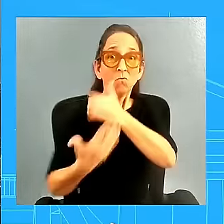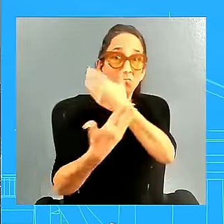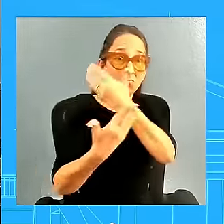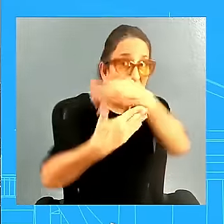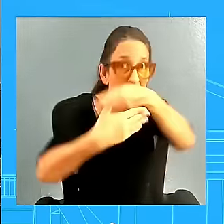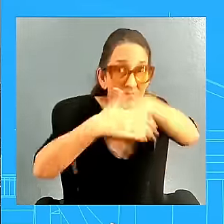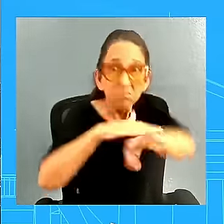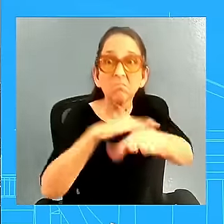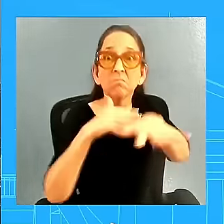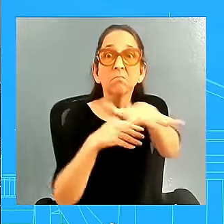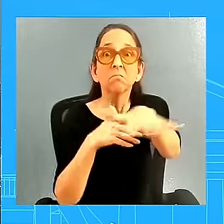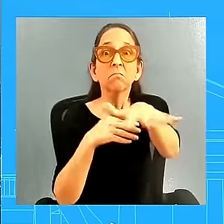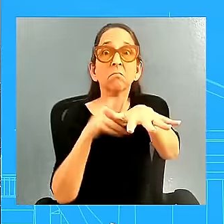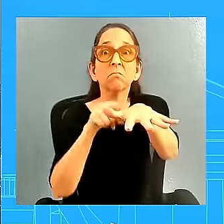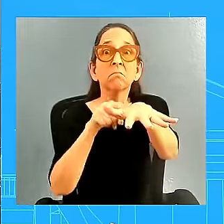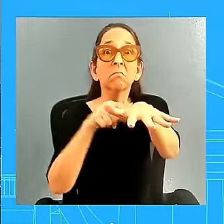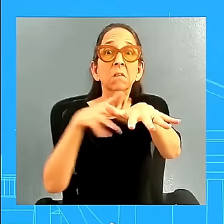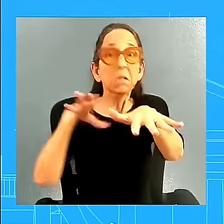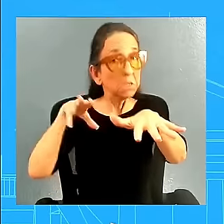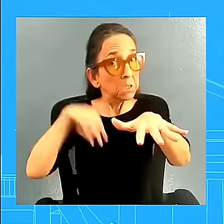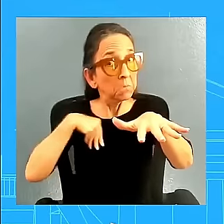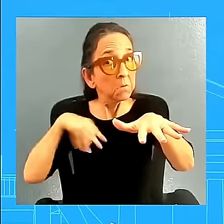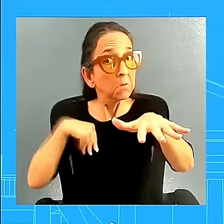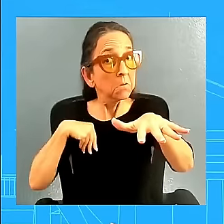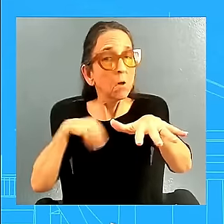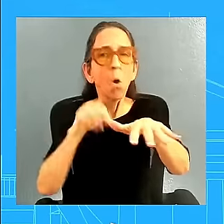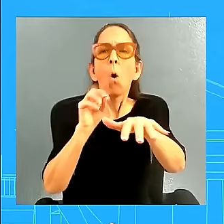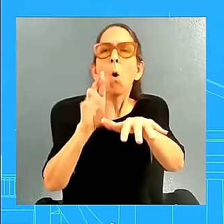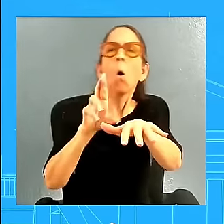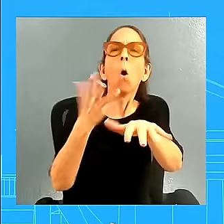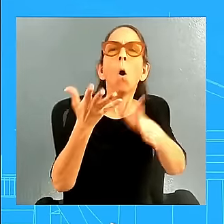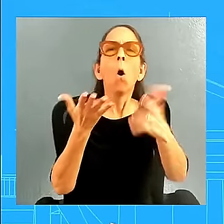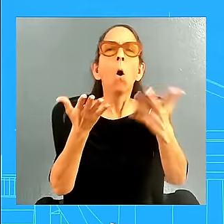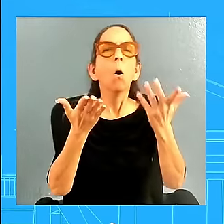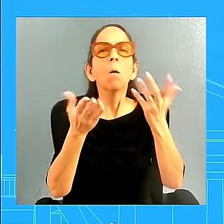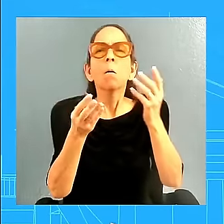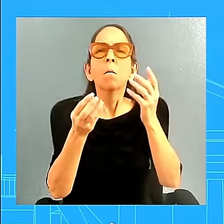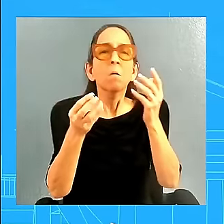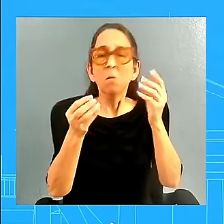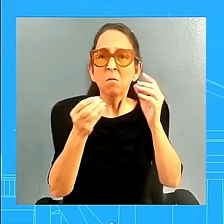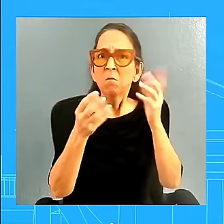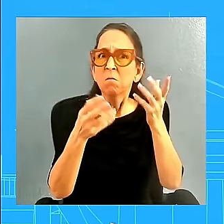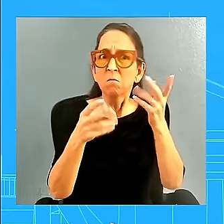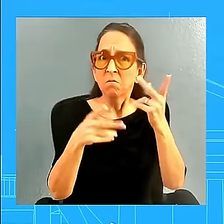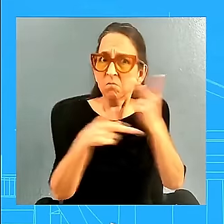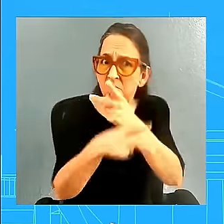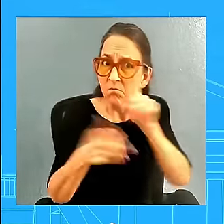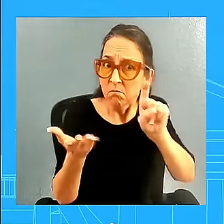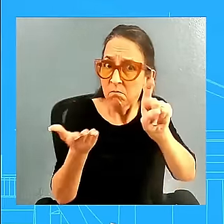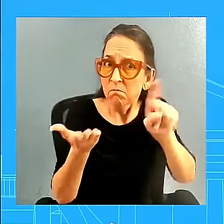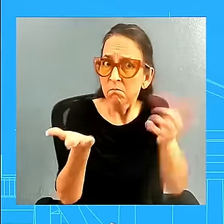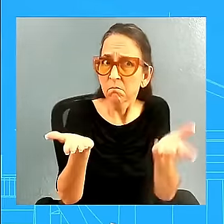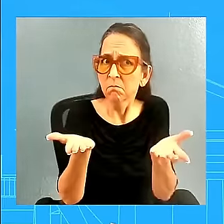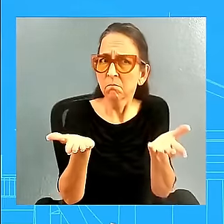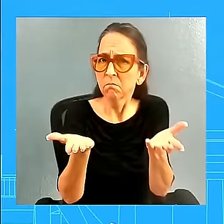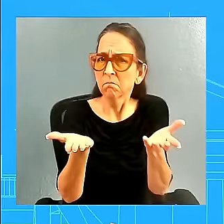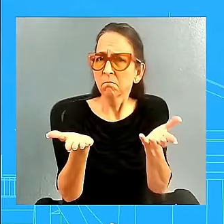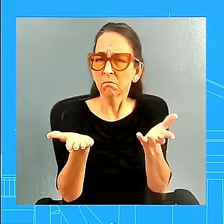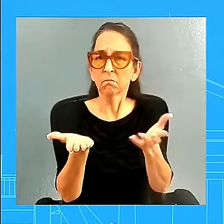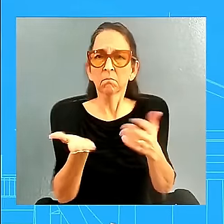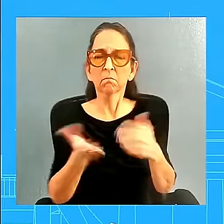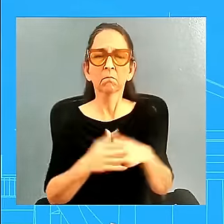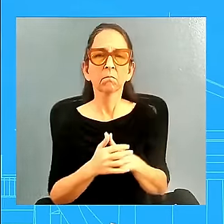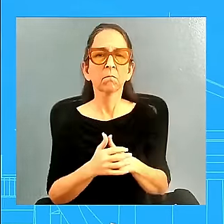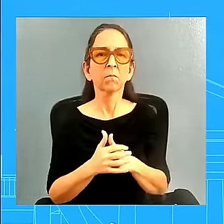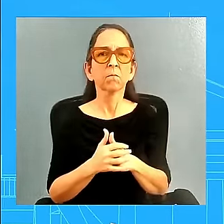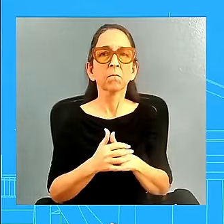escalation in the war against Ukraine? Yeah, I don't want to get ahead of where we are right now and hypothesize what these troops may or may not be doing, and if